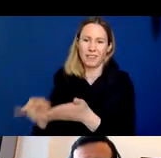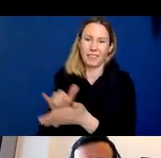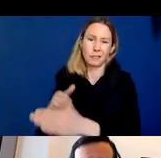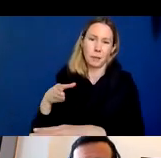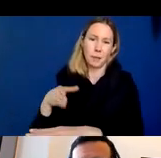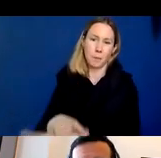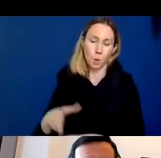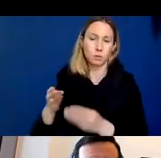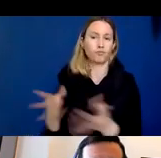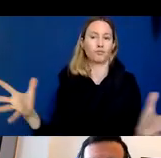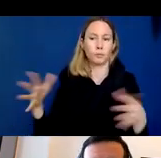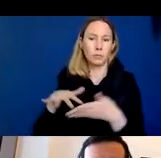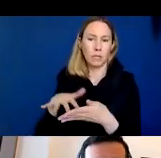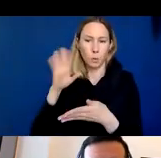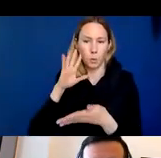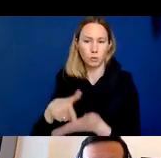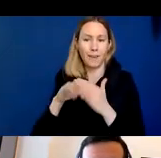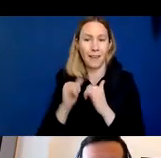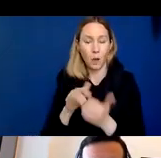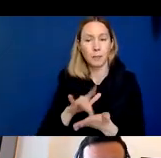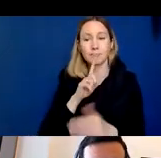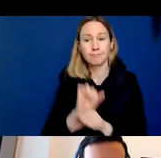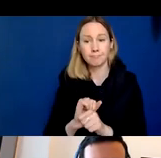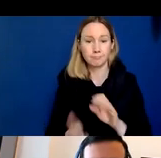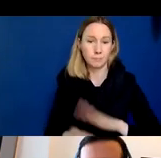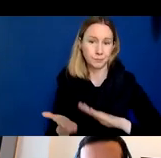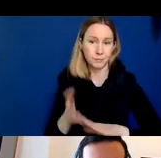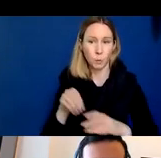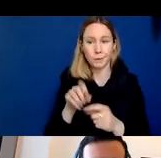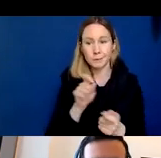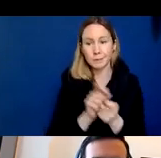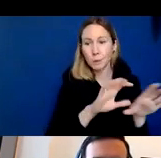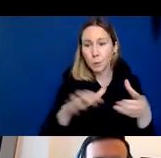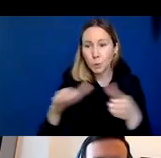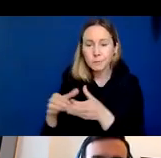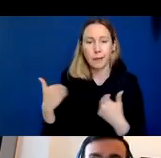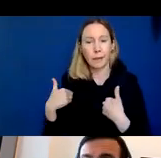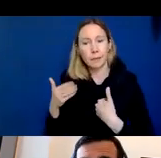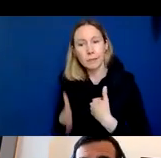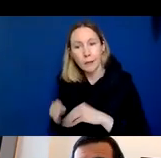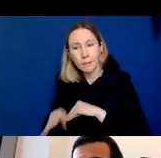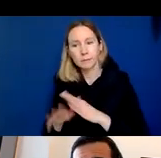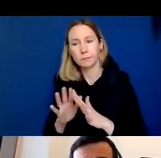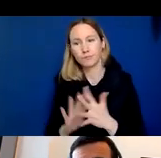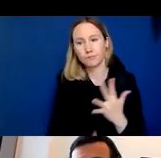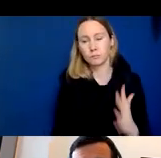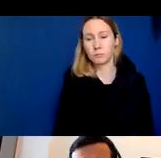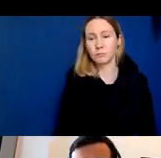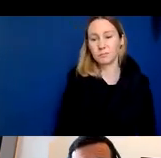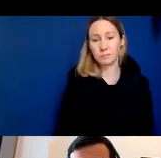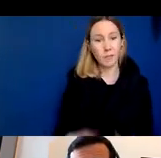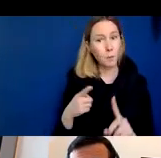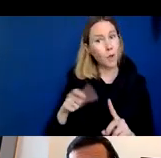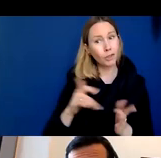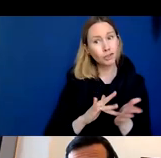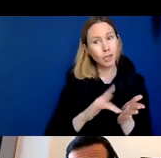that tells you something more about the way the drug works in certain groups or certain side effects and I want to make the point that other drugs